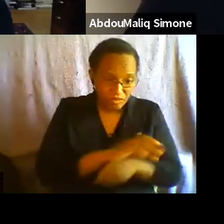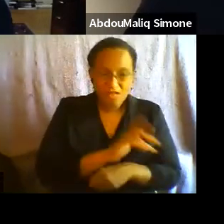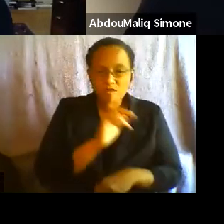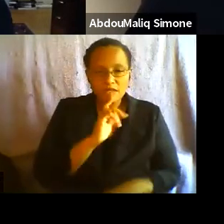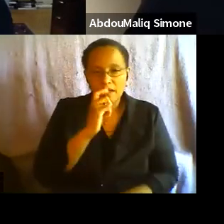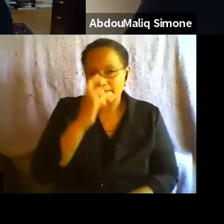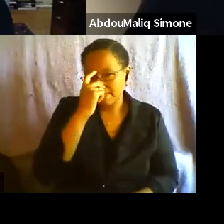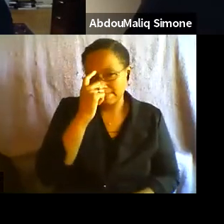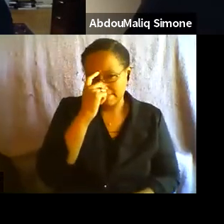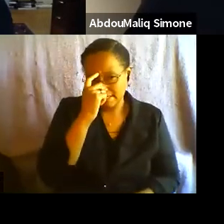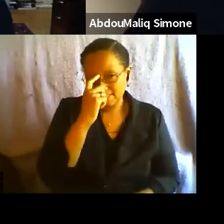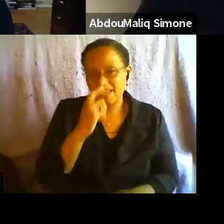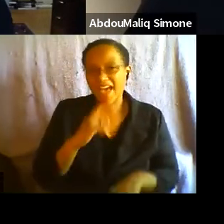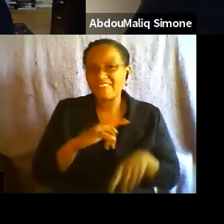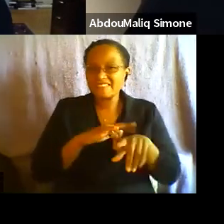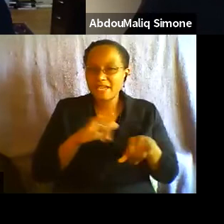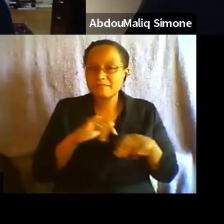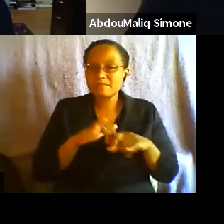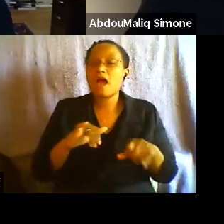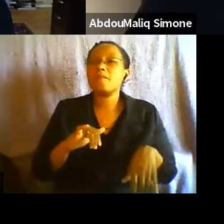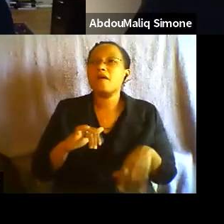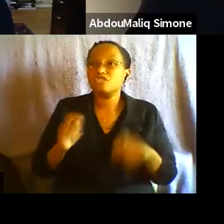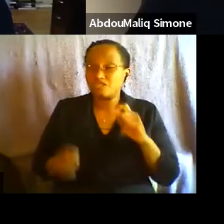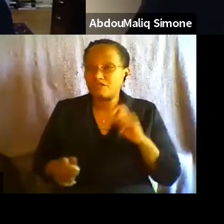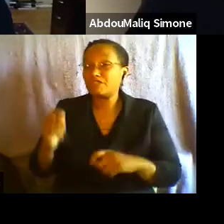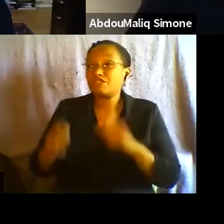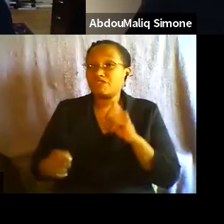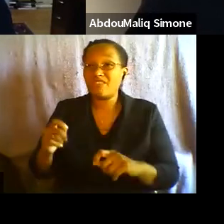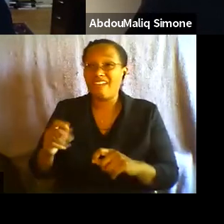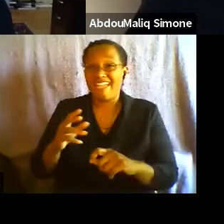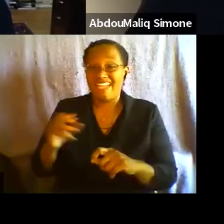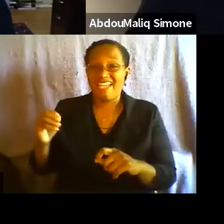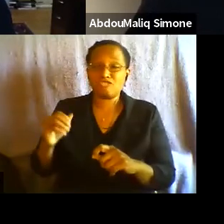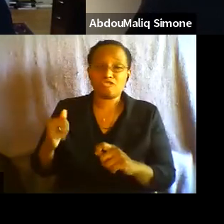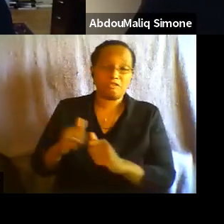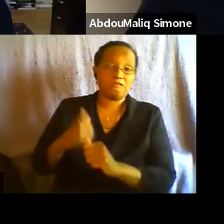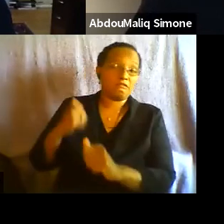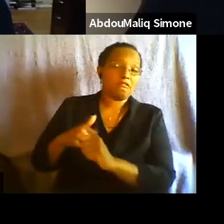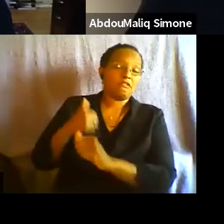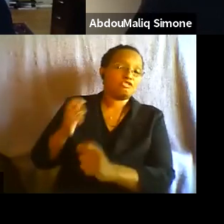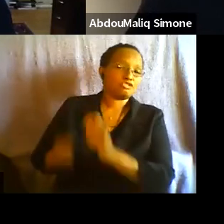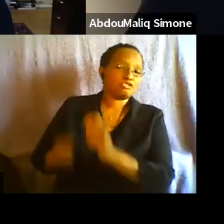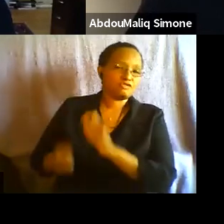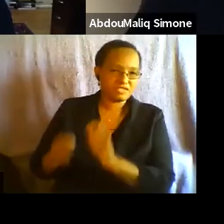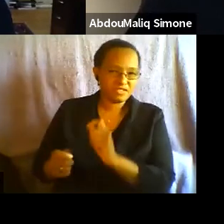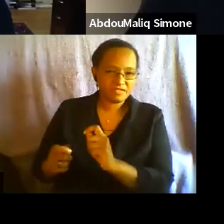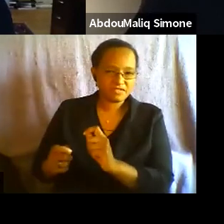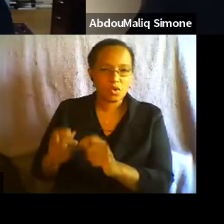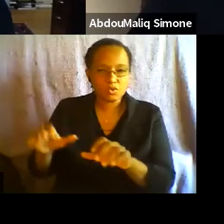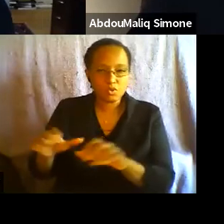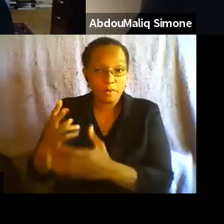that very game at the same time, uh, to try to operate outside of some kind of scrutiny,